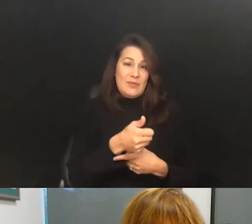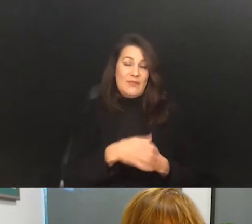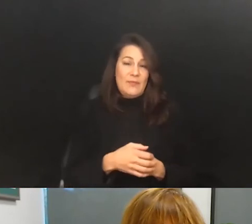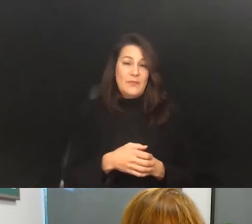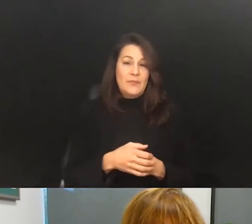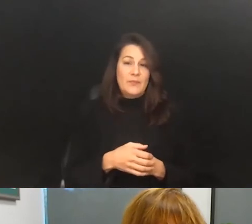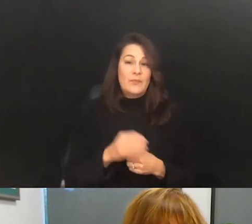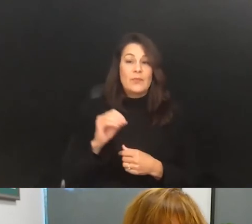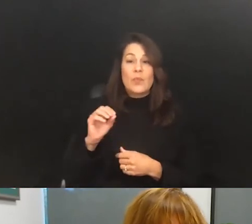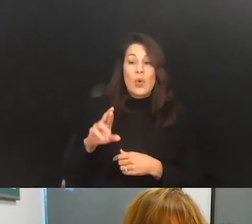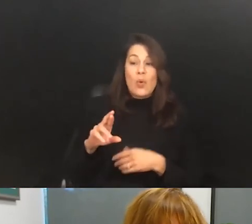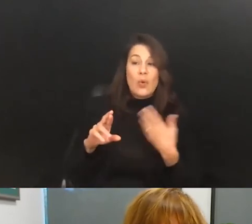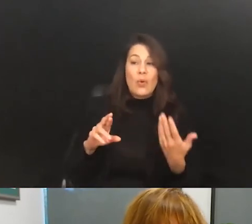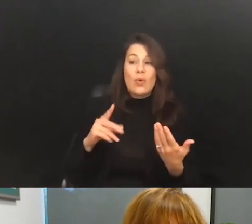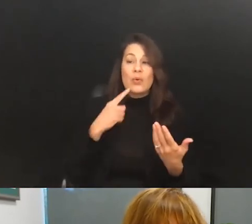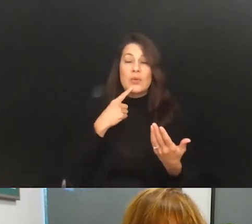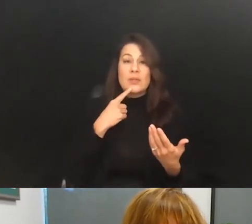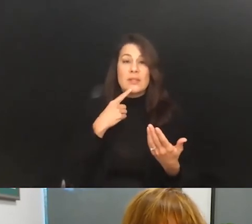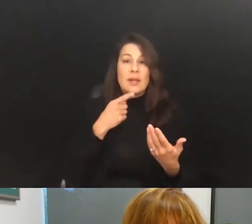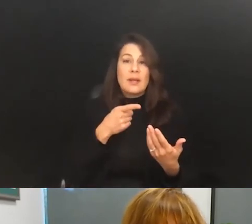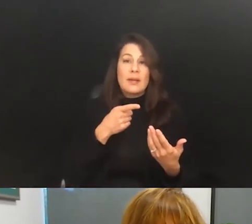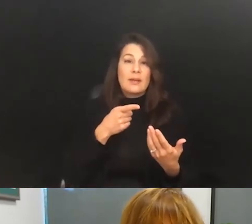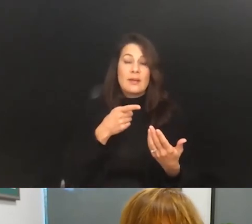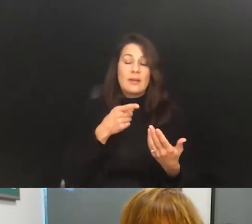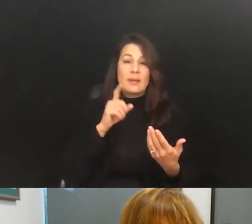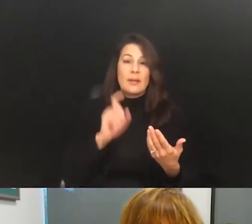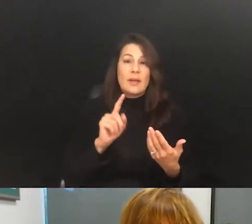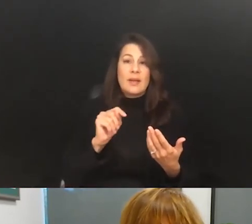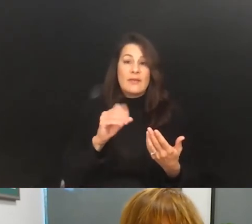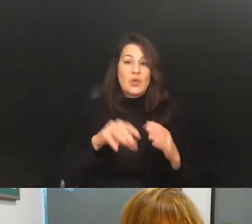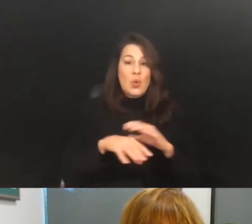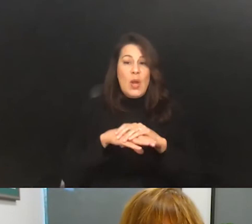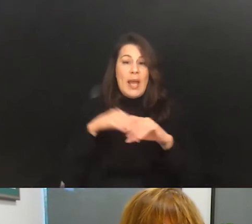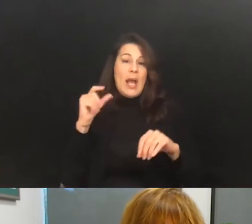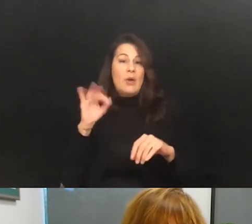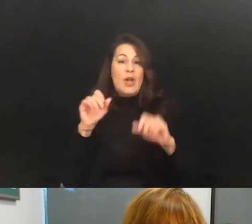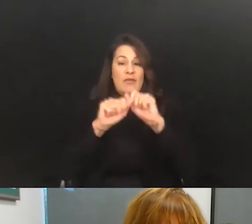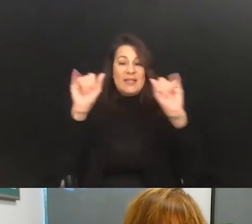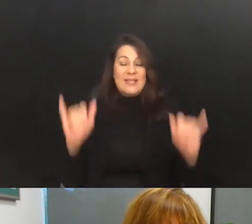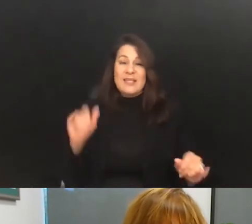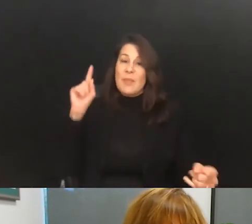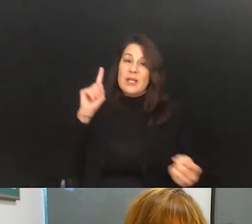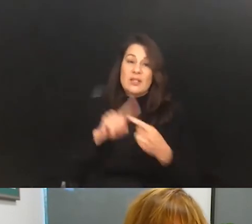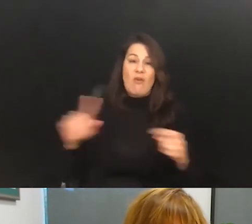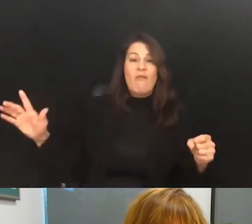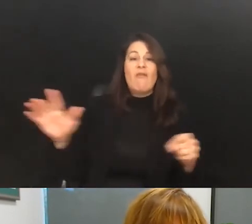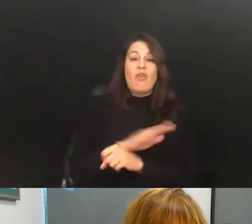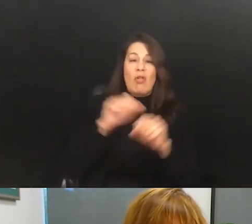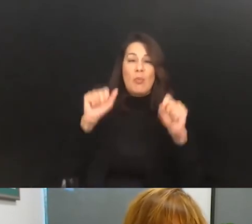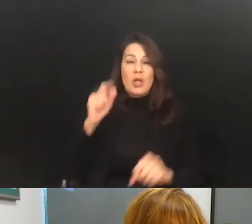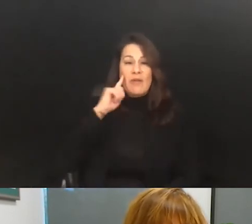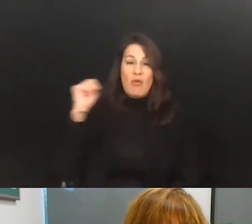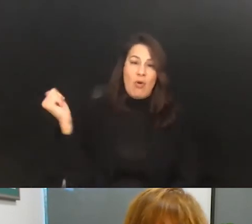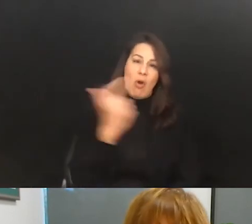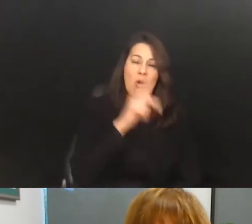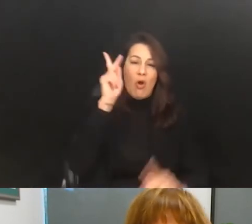say like, you like, these got to get out of the system until there's a full end to end ability for all people to use it.